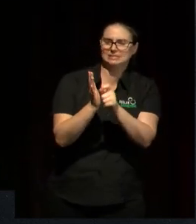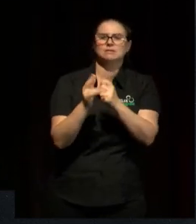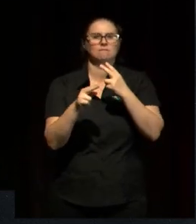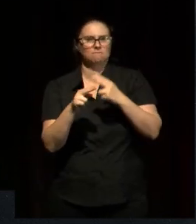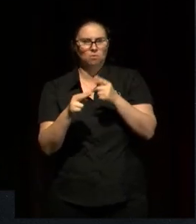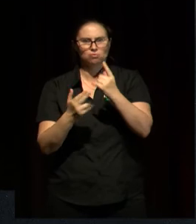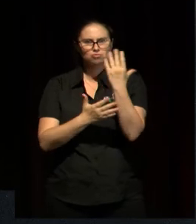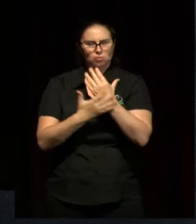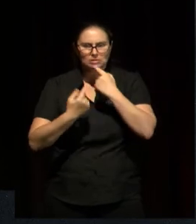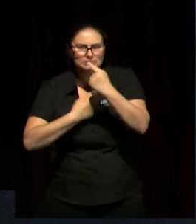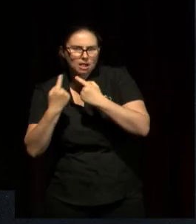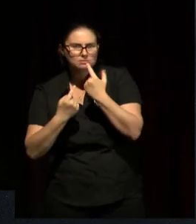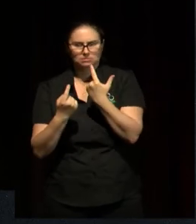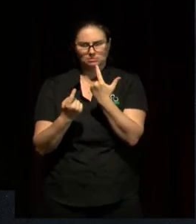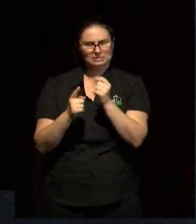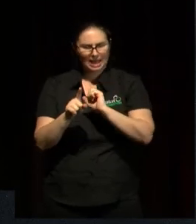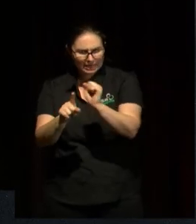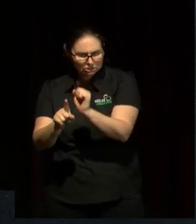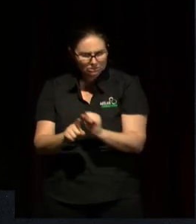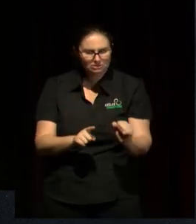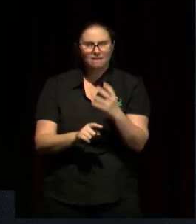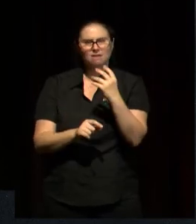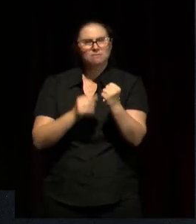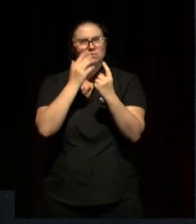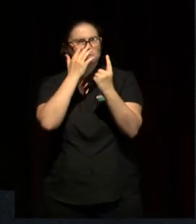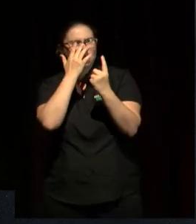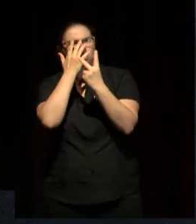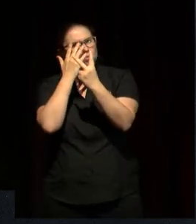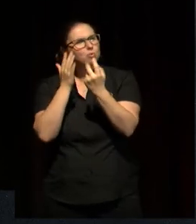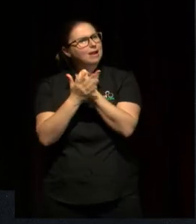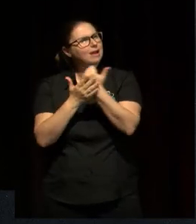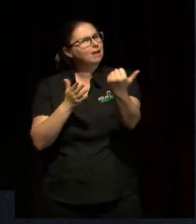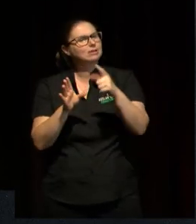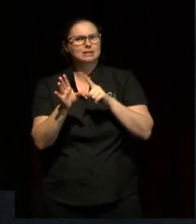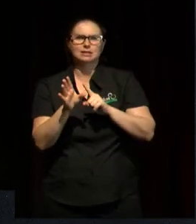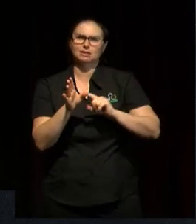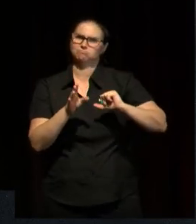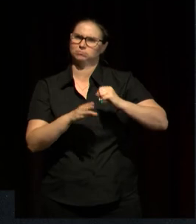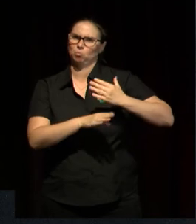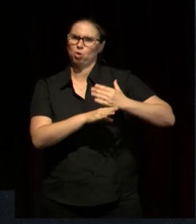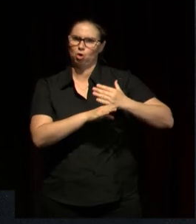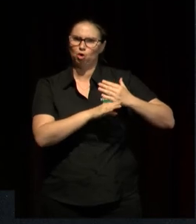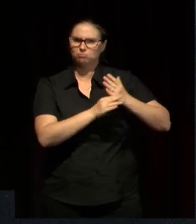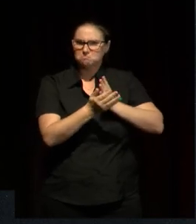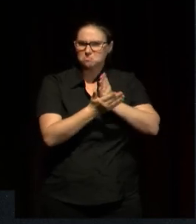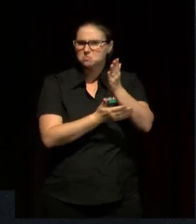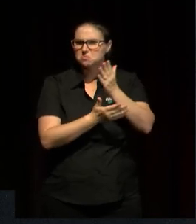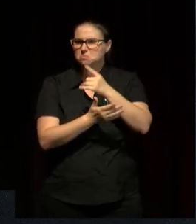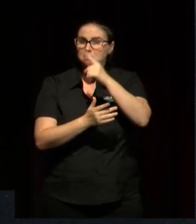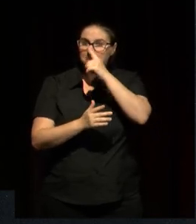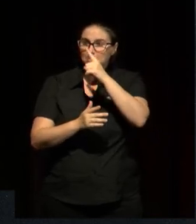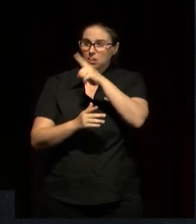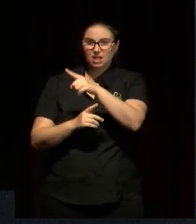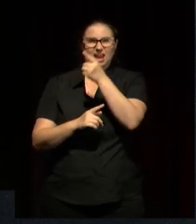And one of the works, or two of the works through that, every year, people can send in their